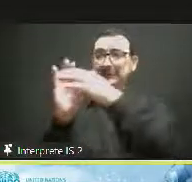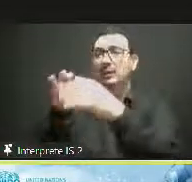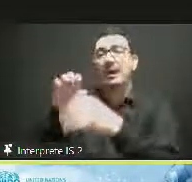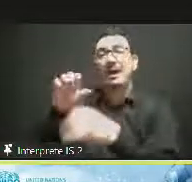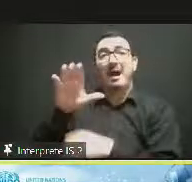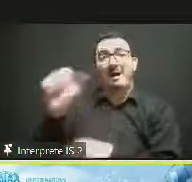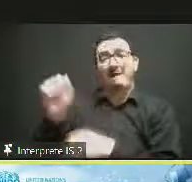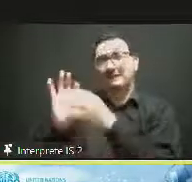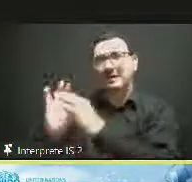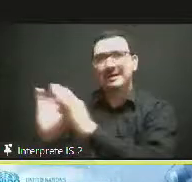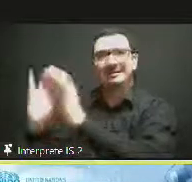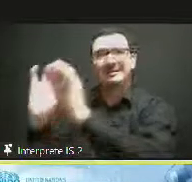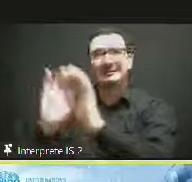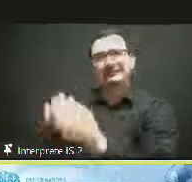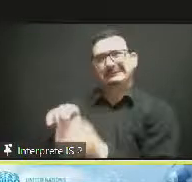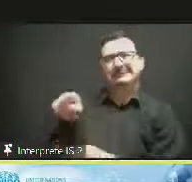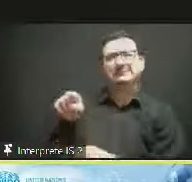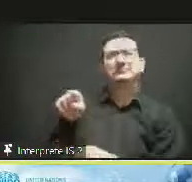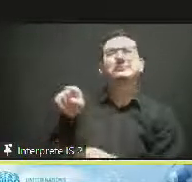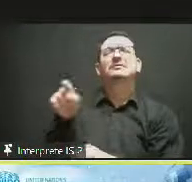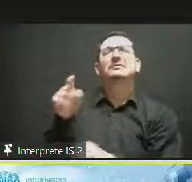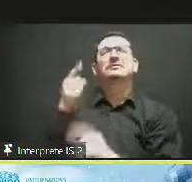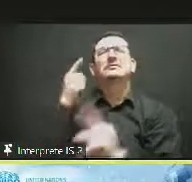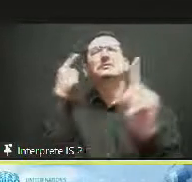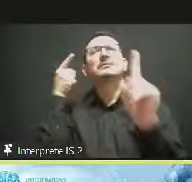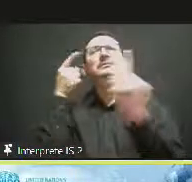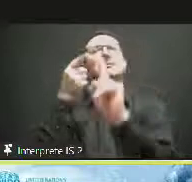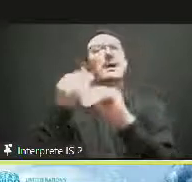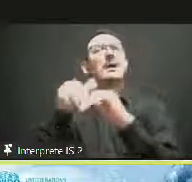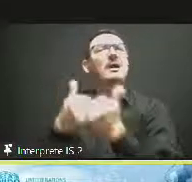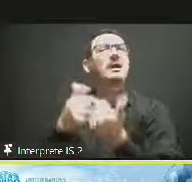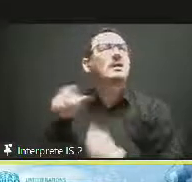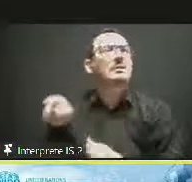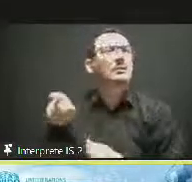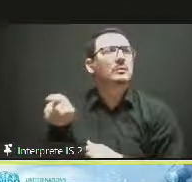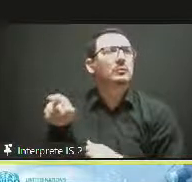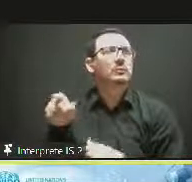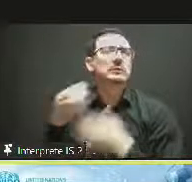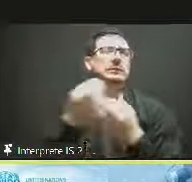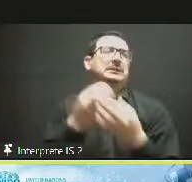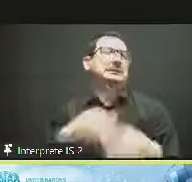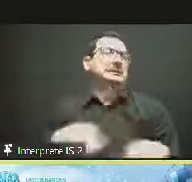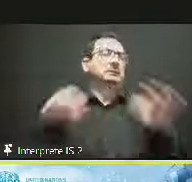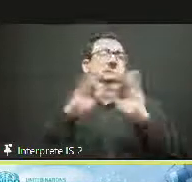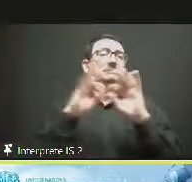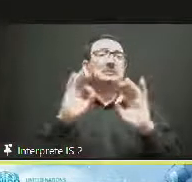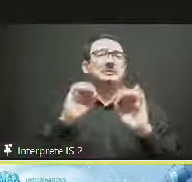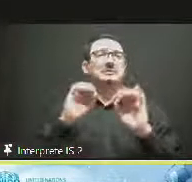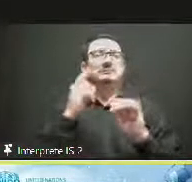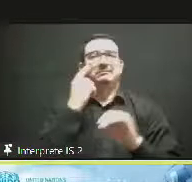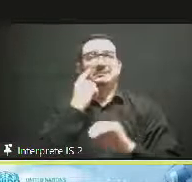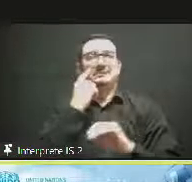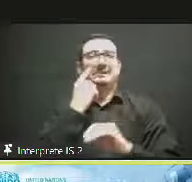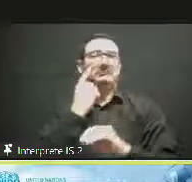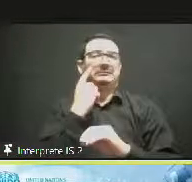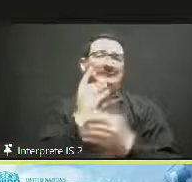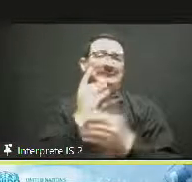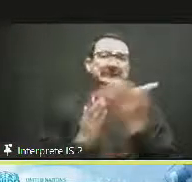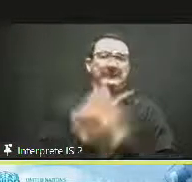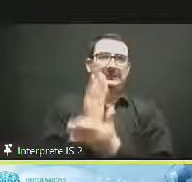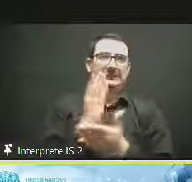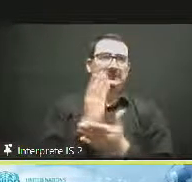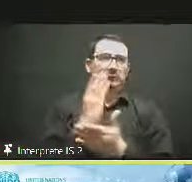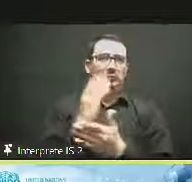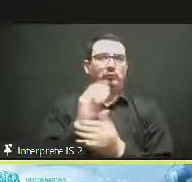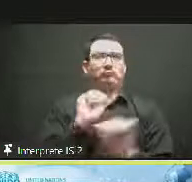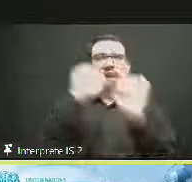to the IPR and also to the heritage of culture. Yeah, but at the same time, the use